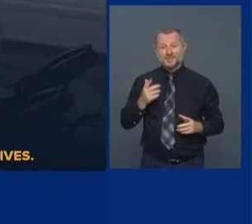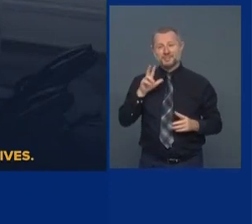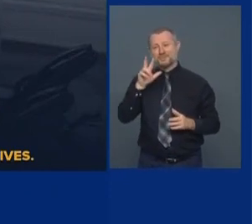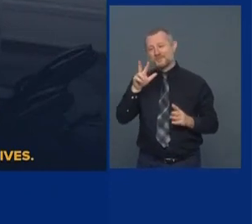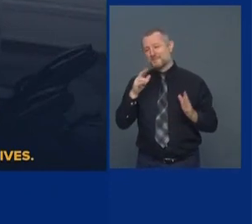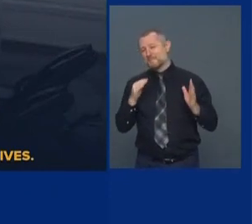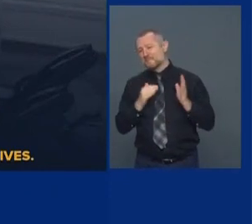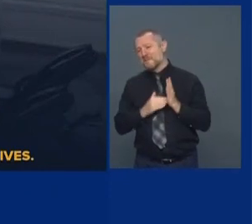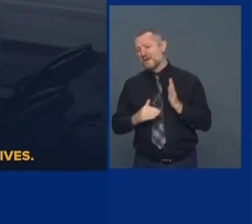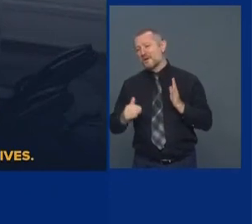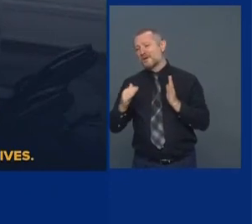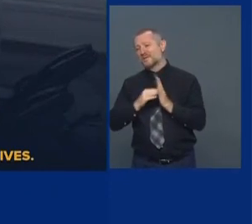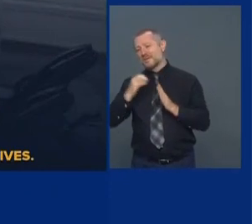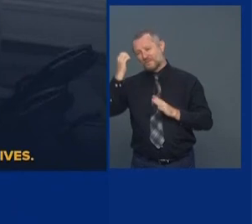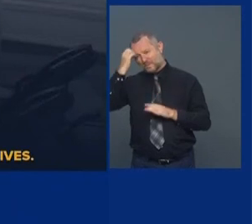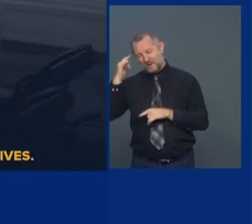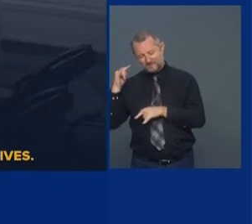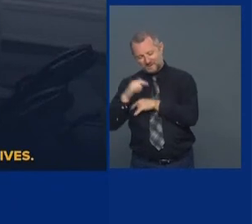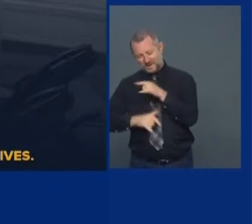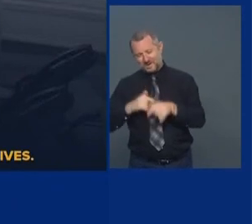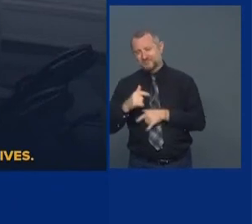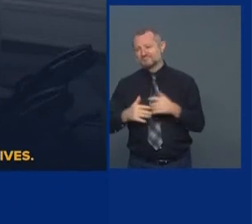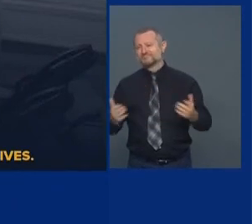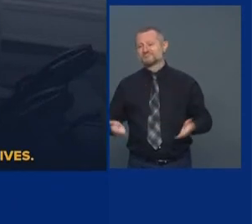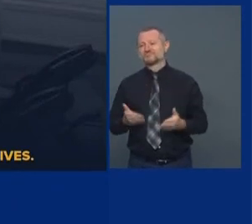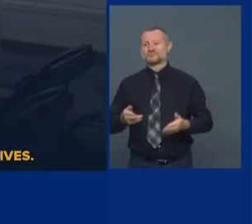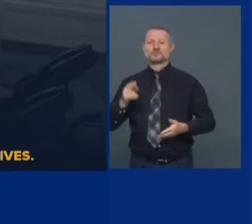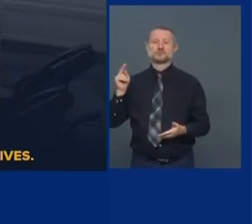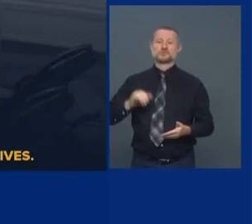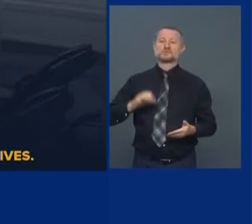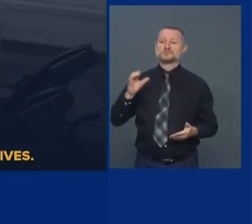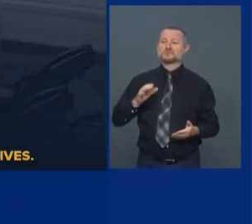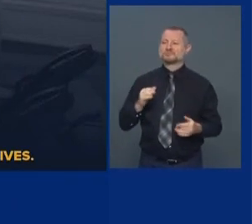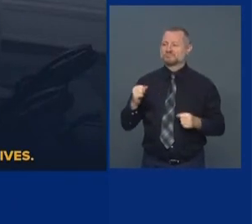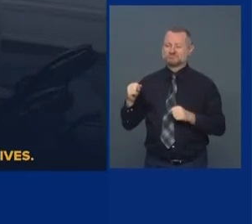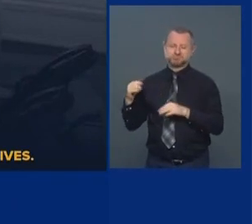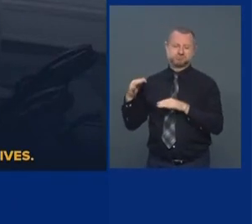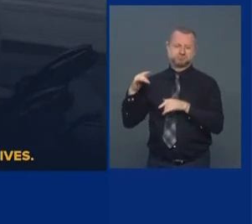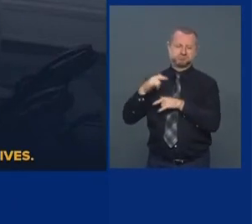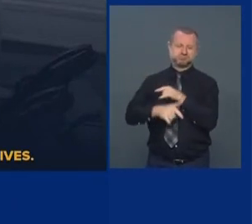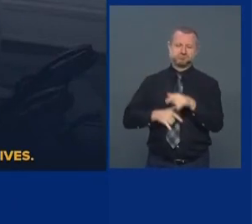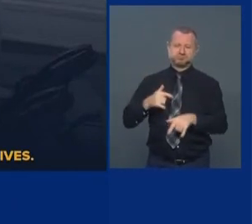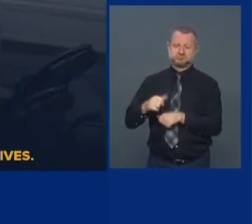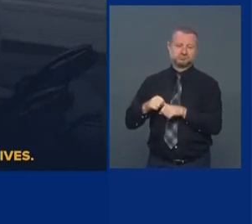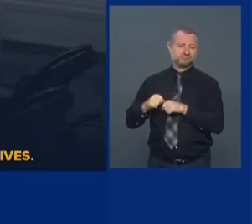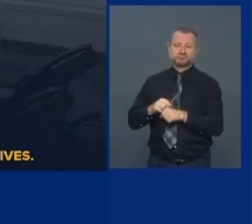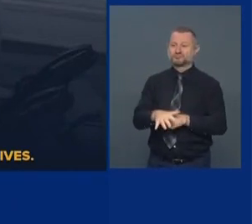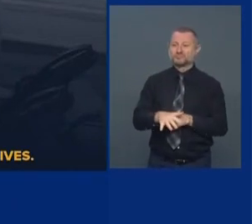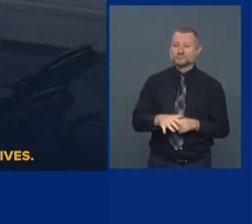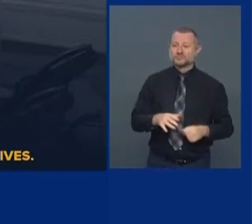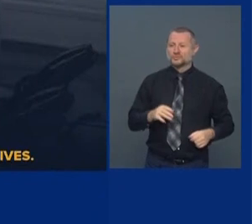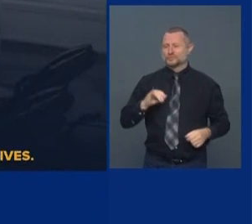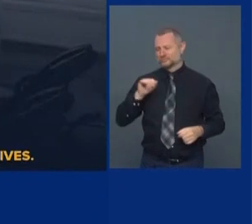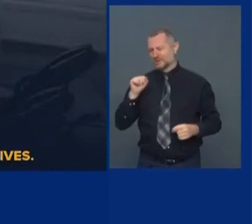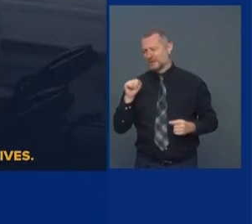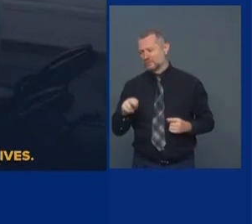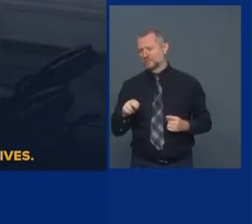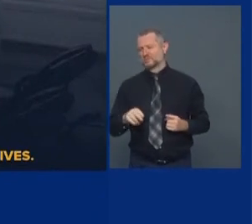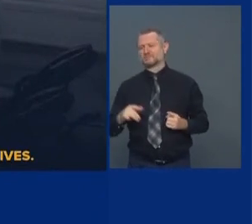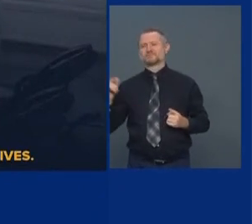on the plane and came to New York. And they brought the virus. January, they brought the virus.